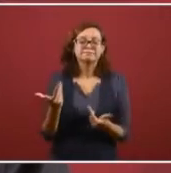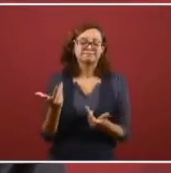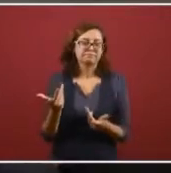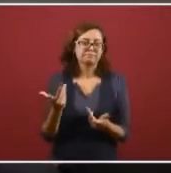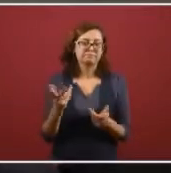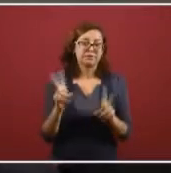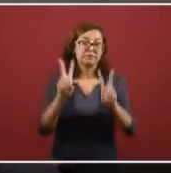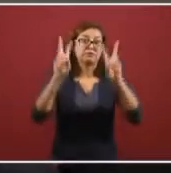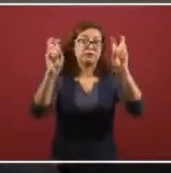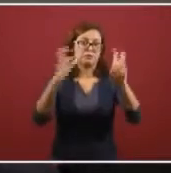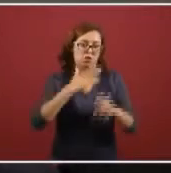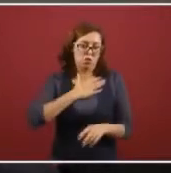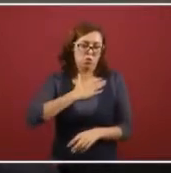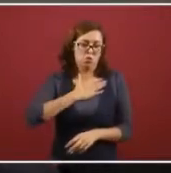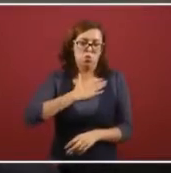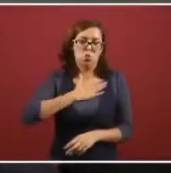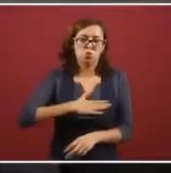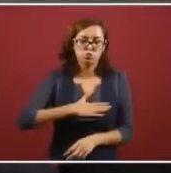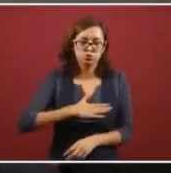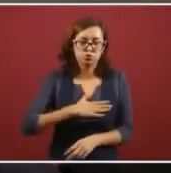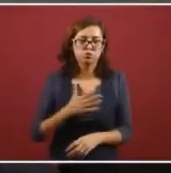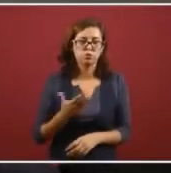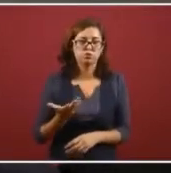And this is what has to do with justice.